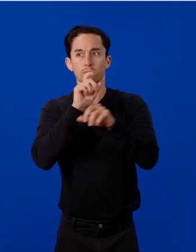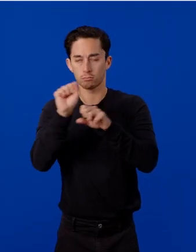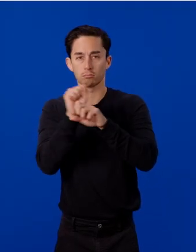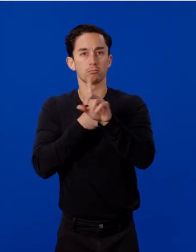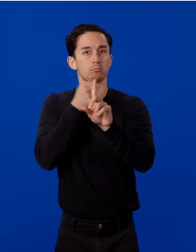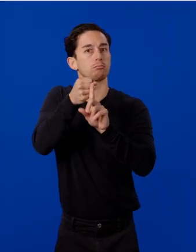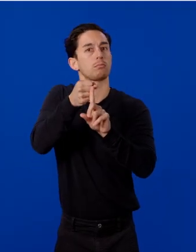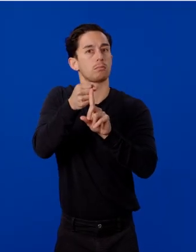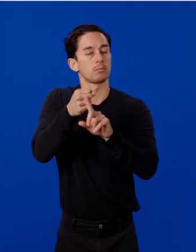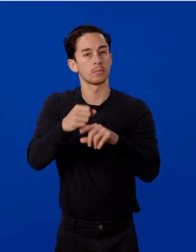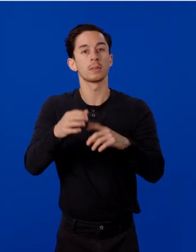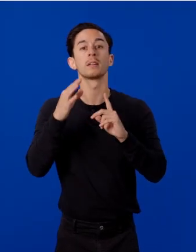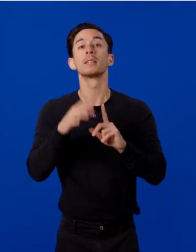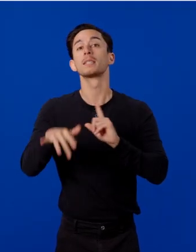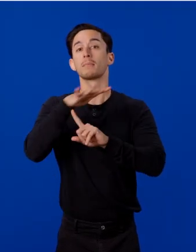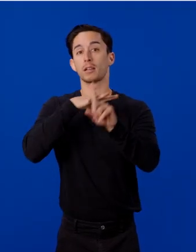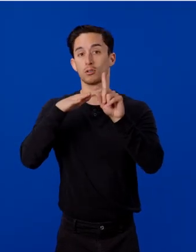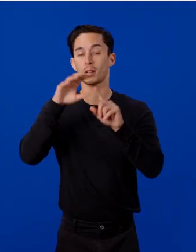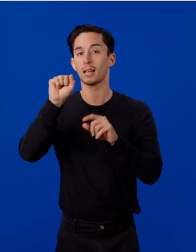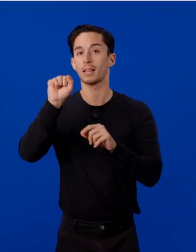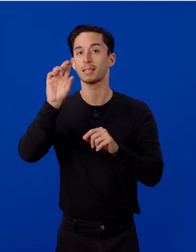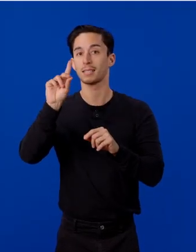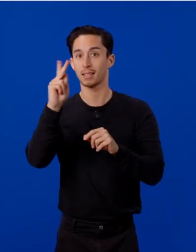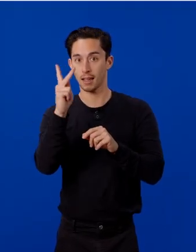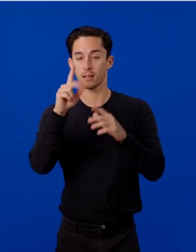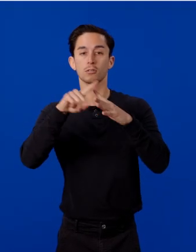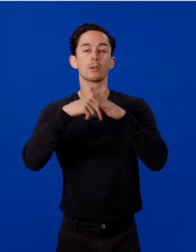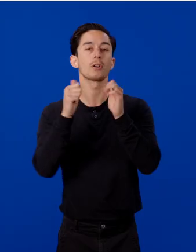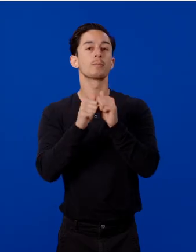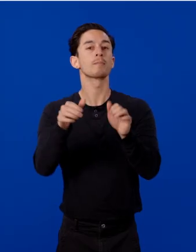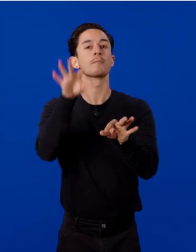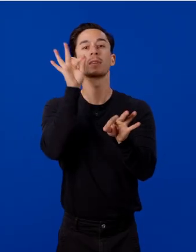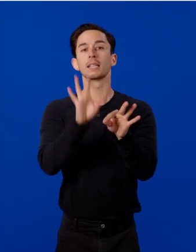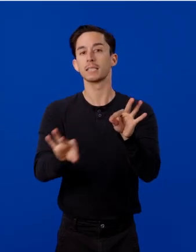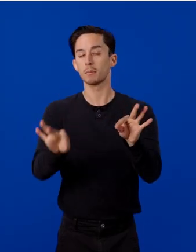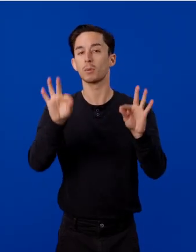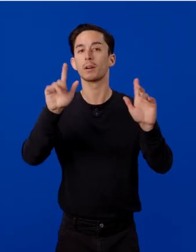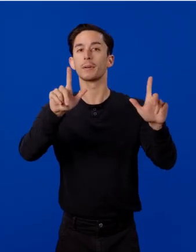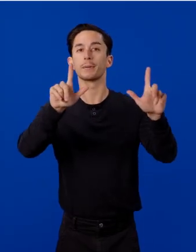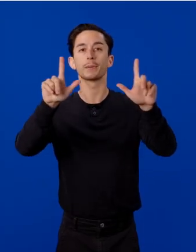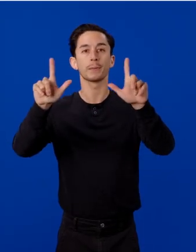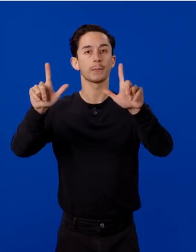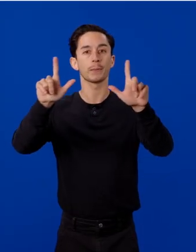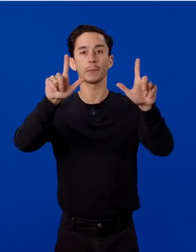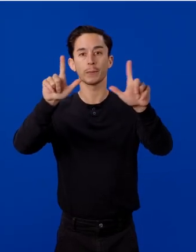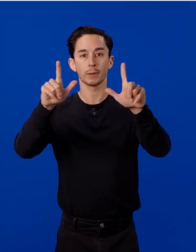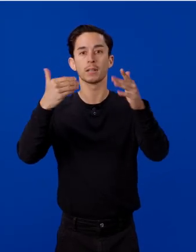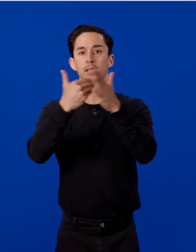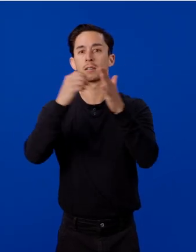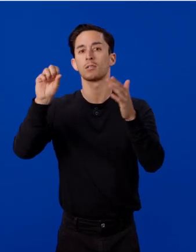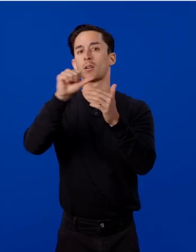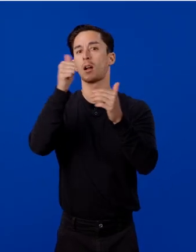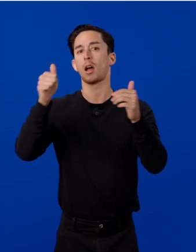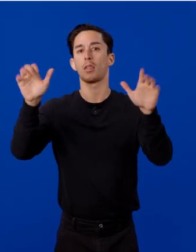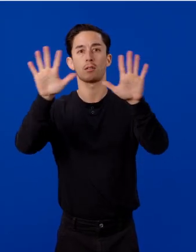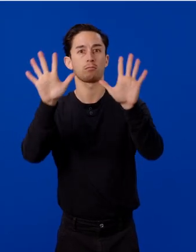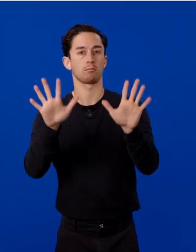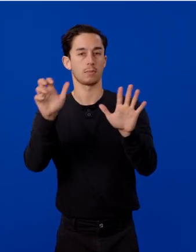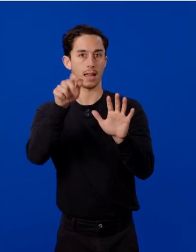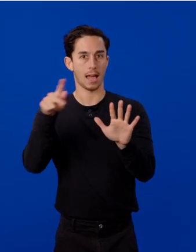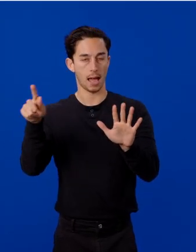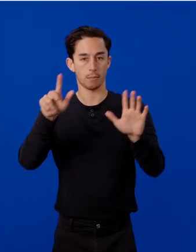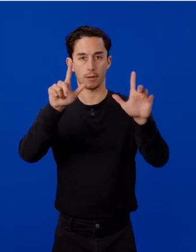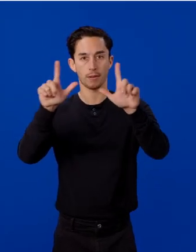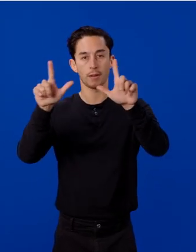With Special SDK, you can start with a simple floating window that's alongside other apps, immerse the user